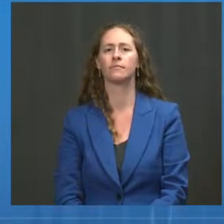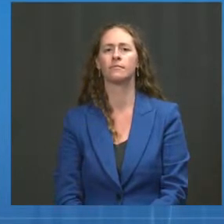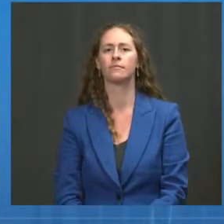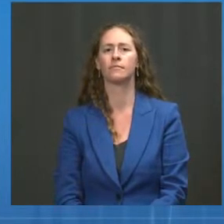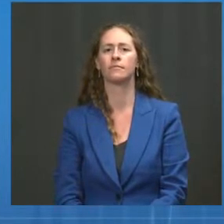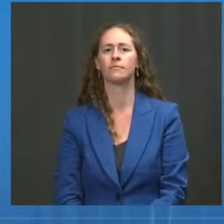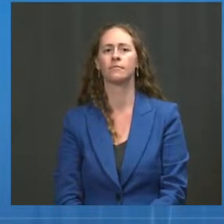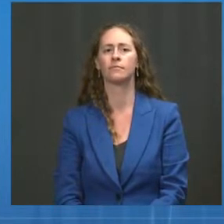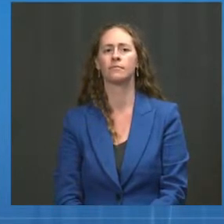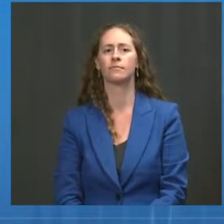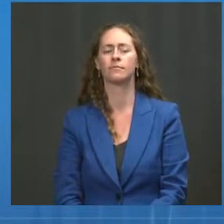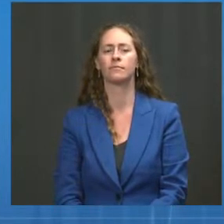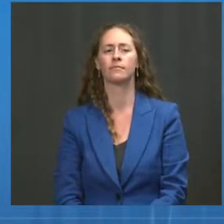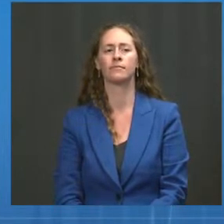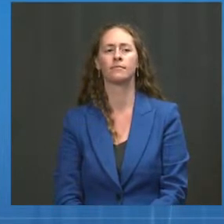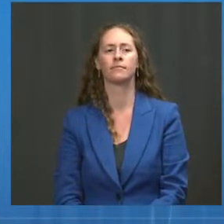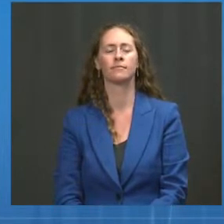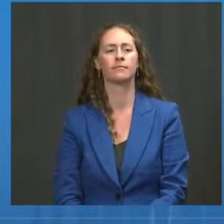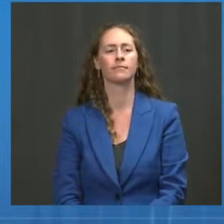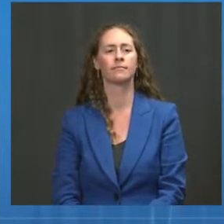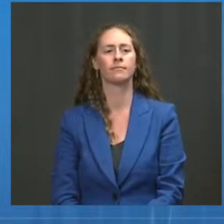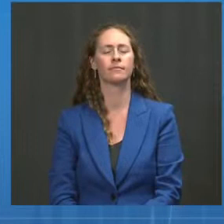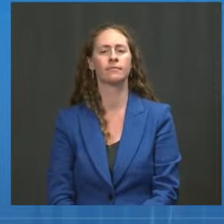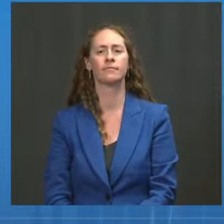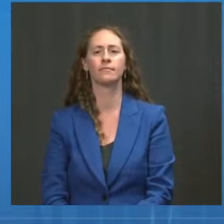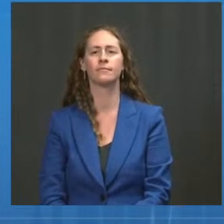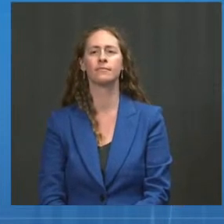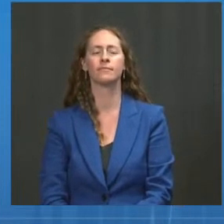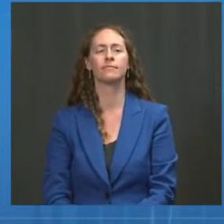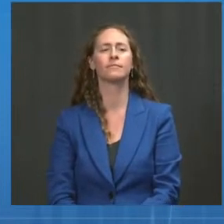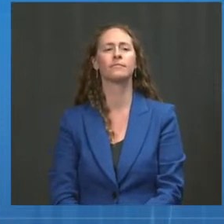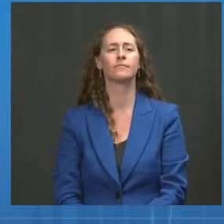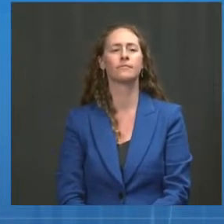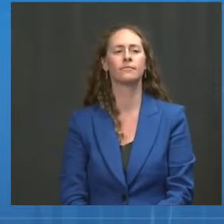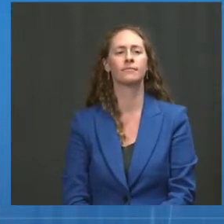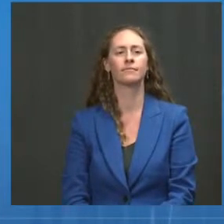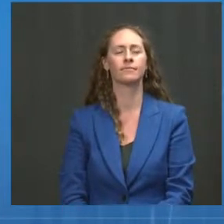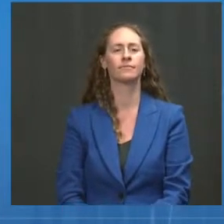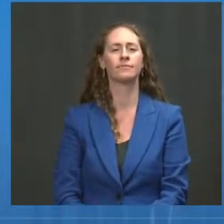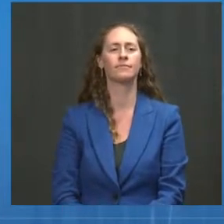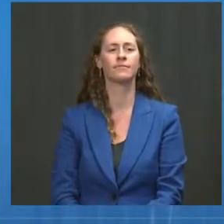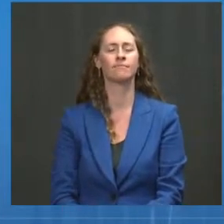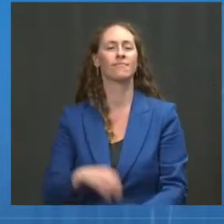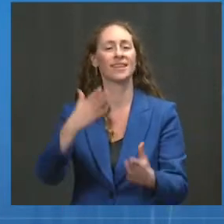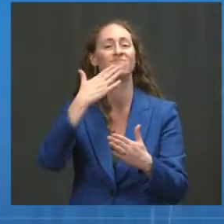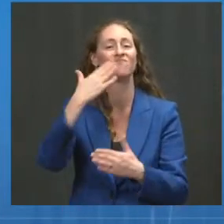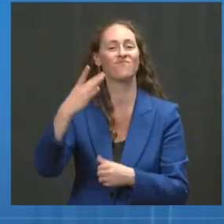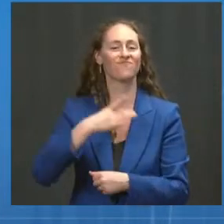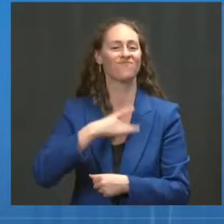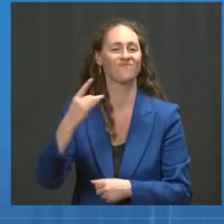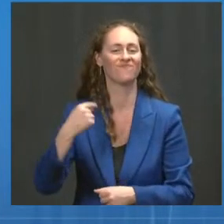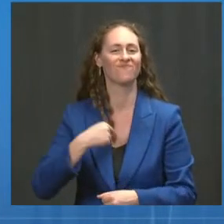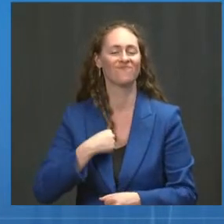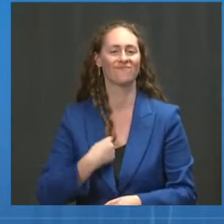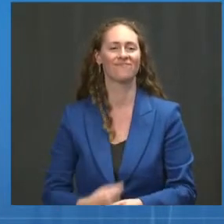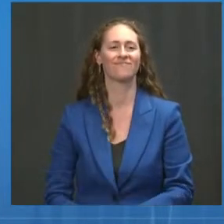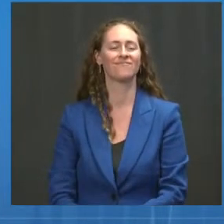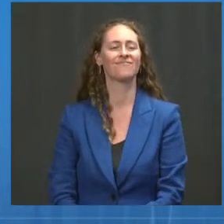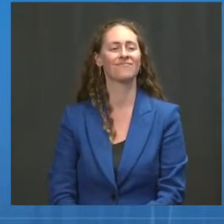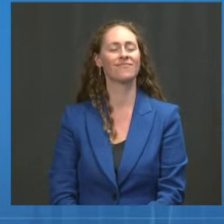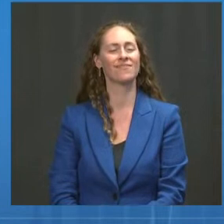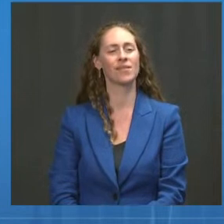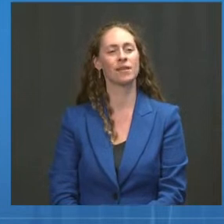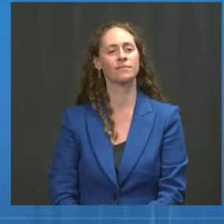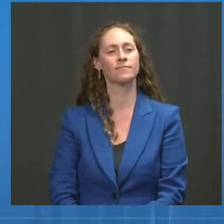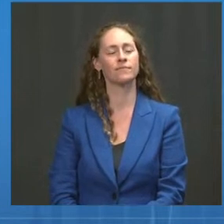Hi, thanks so much for taking my question. It sounds like effectiveness begins to wane